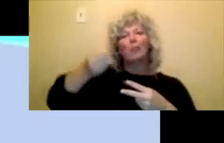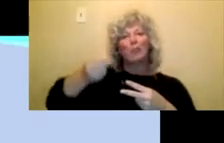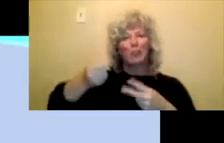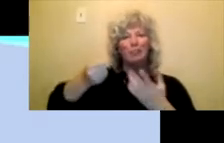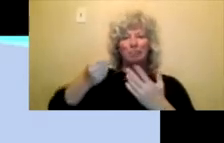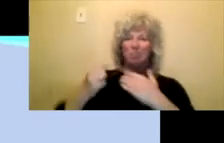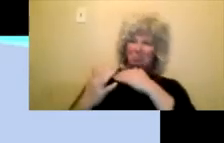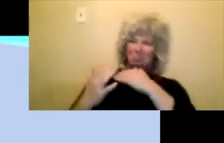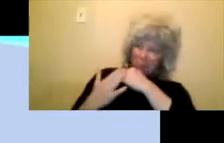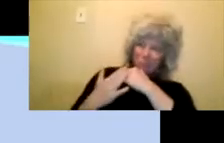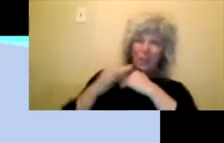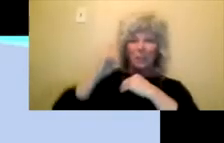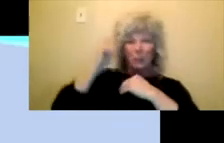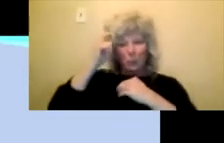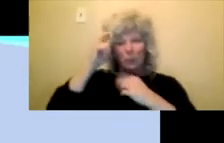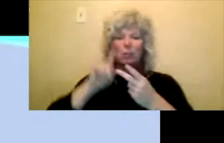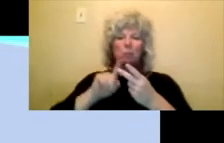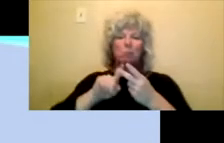program, of course.